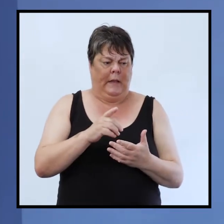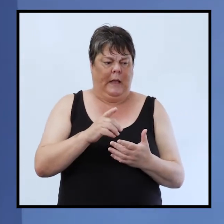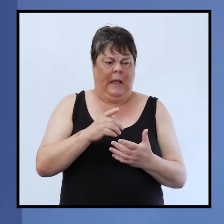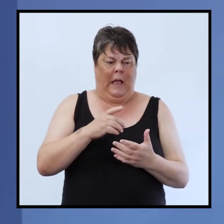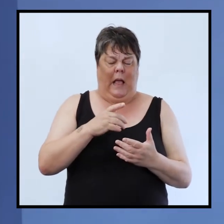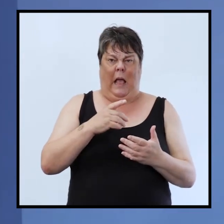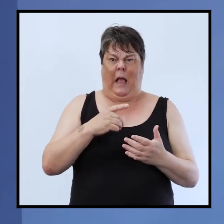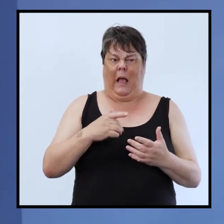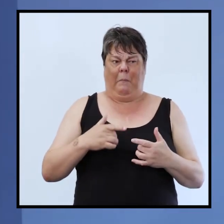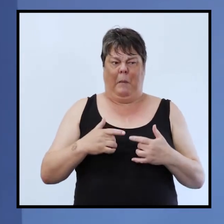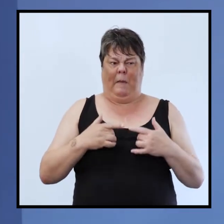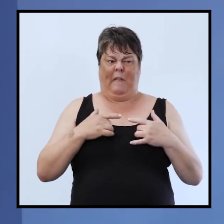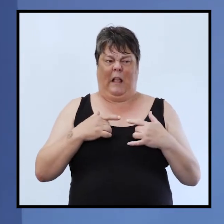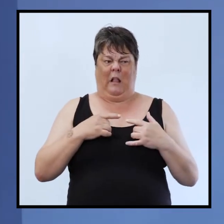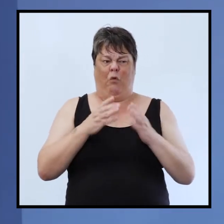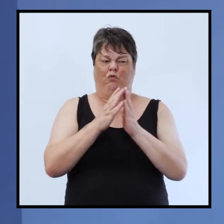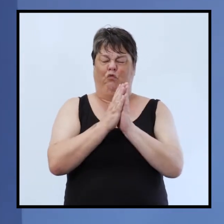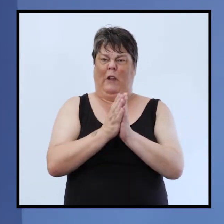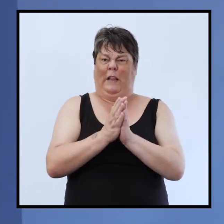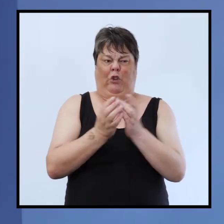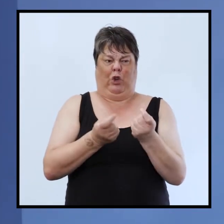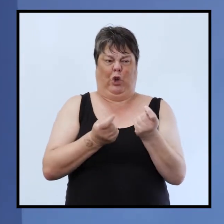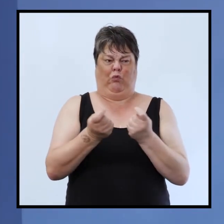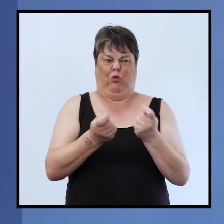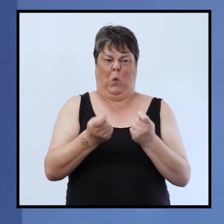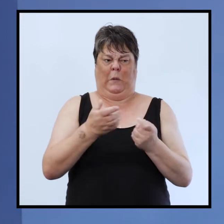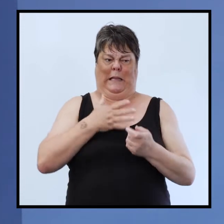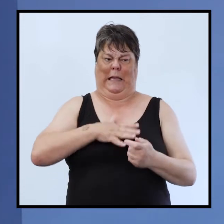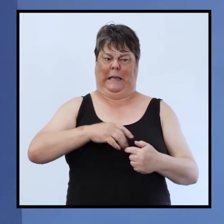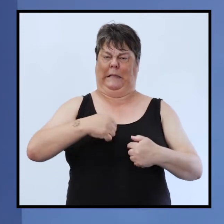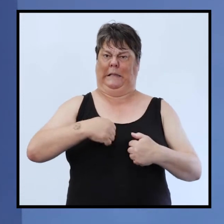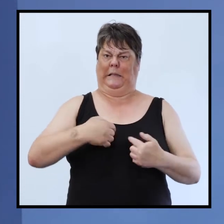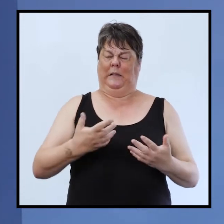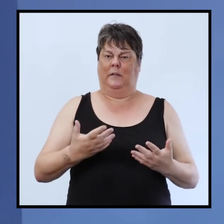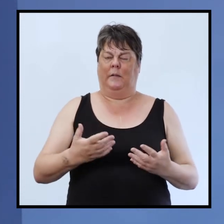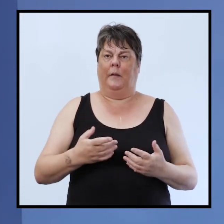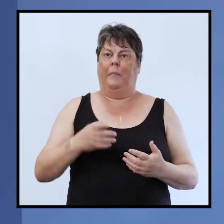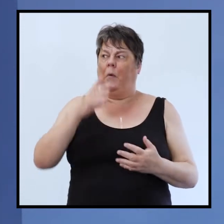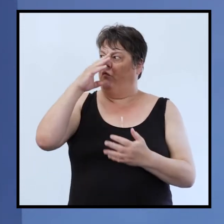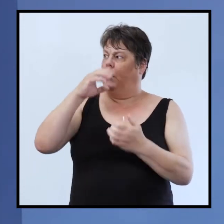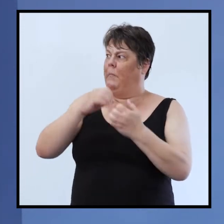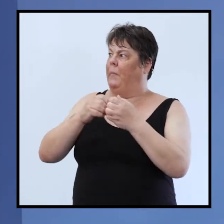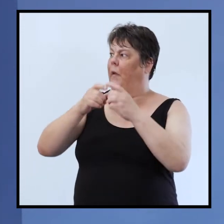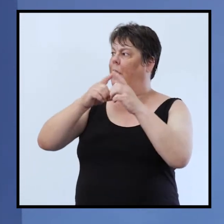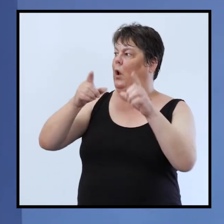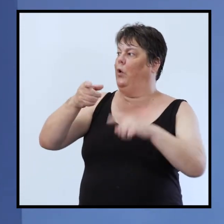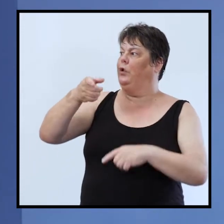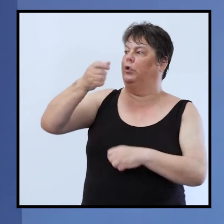control thing but remember he is lord of the church